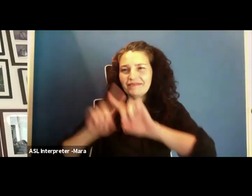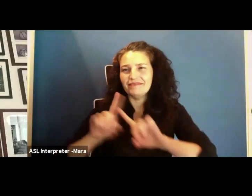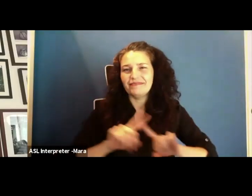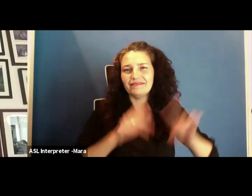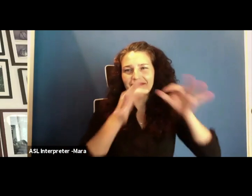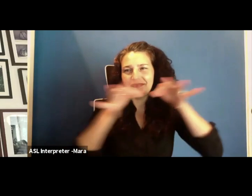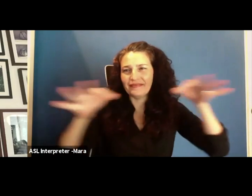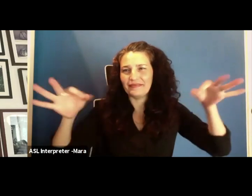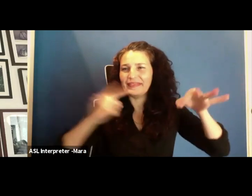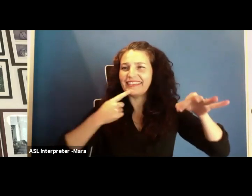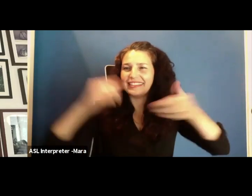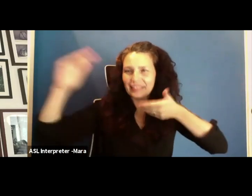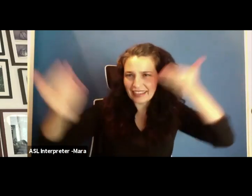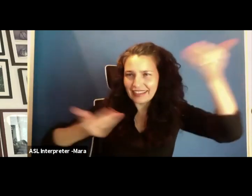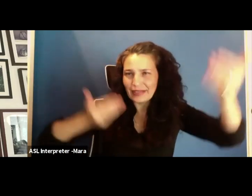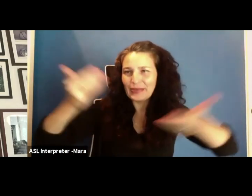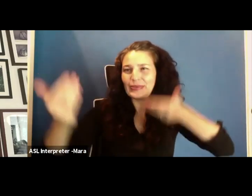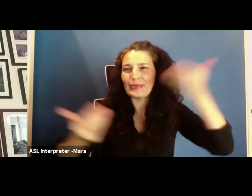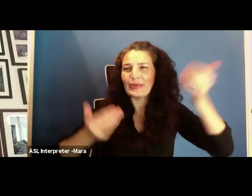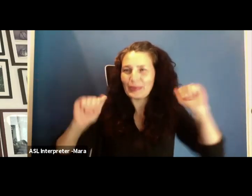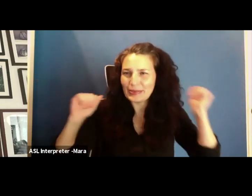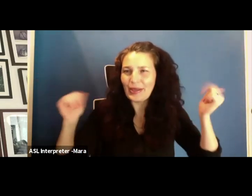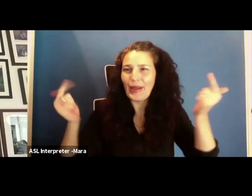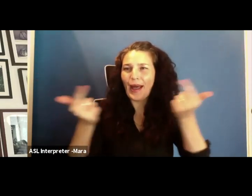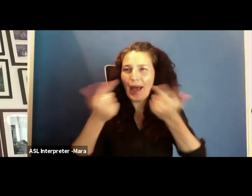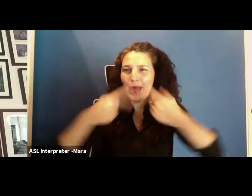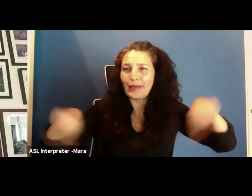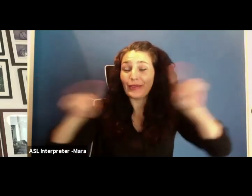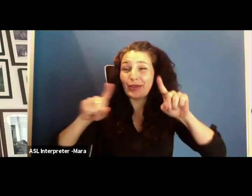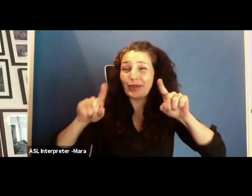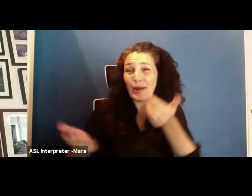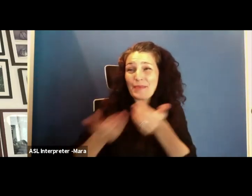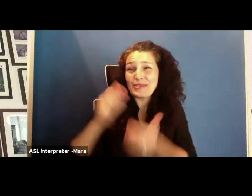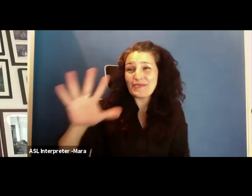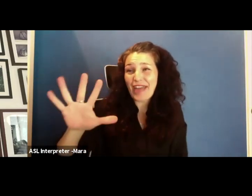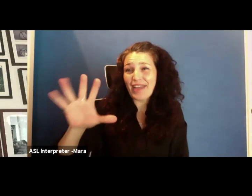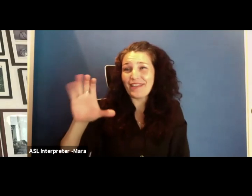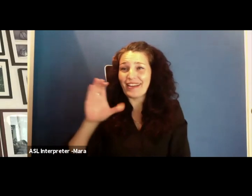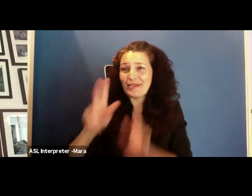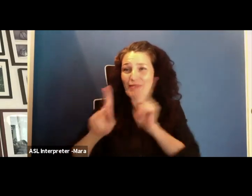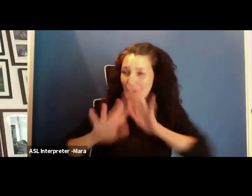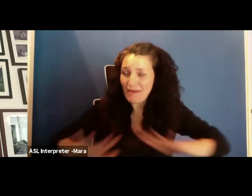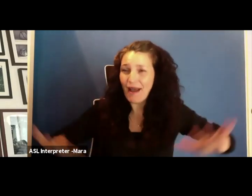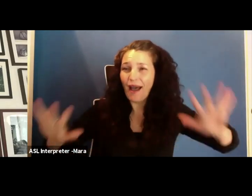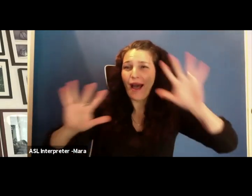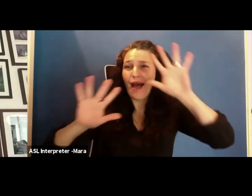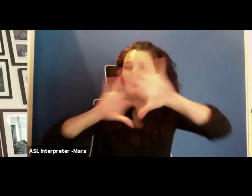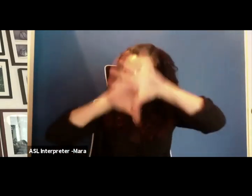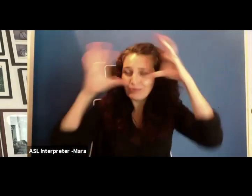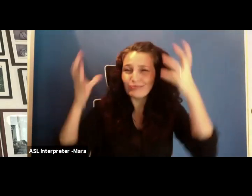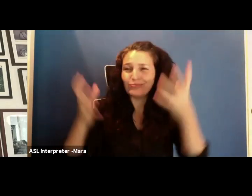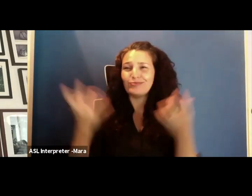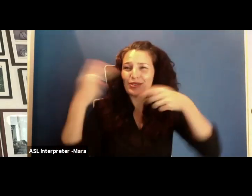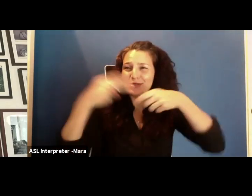Welcome to all of you, nearly 500 of you from all over the world, joining us today.